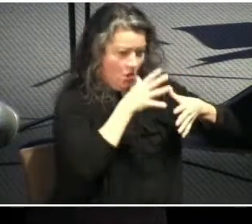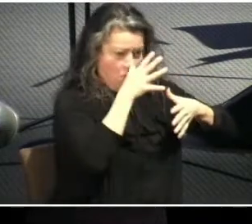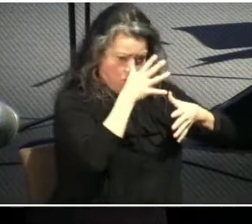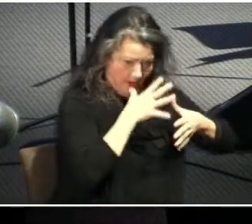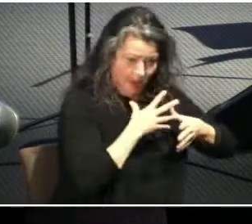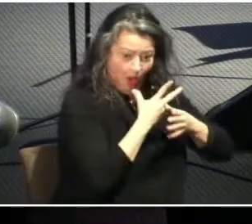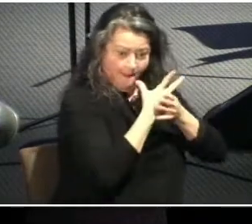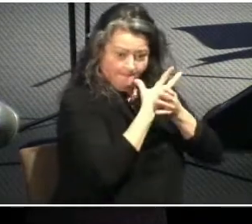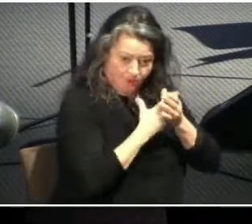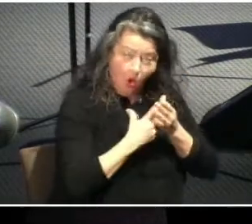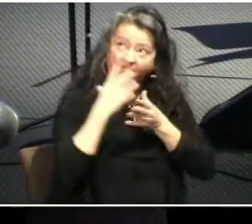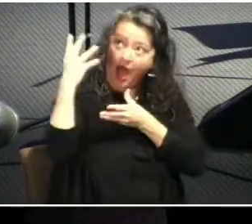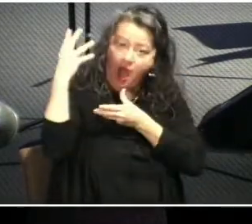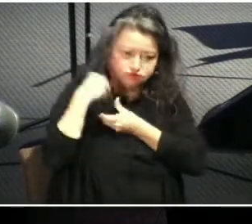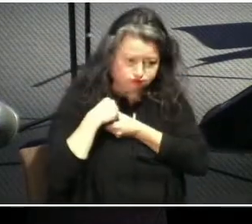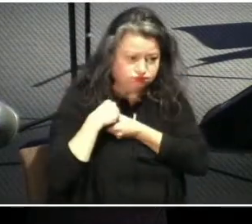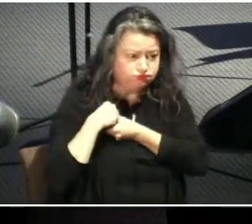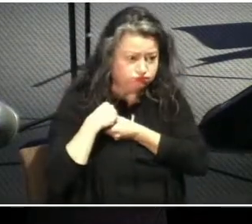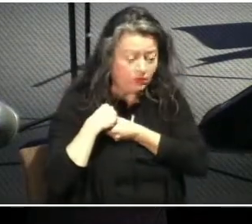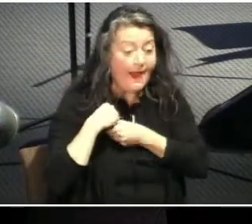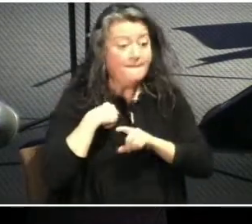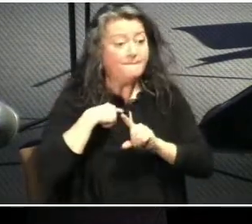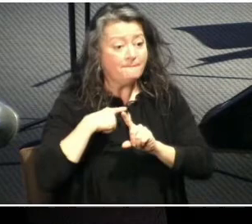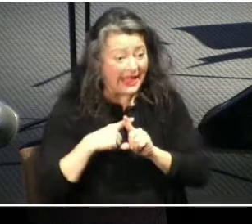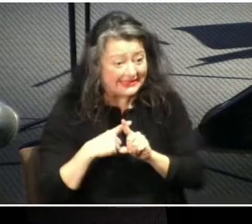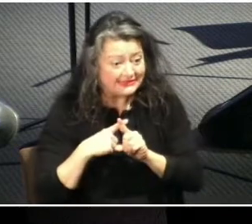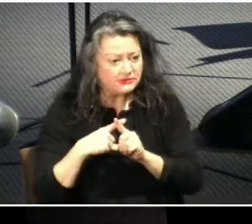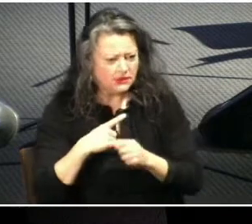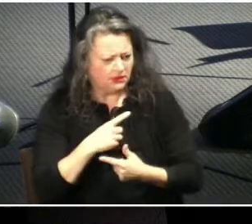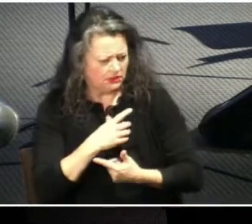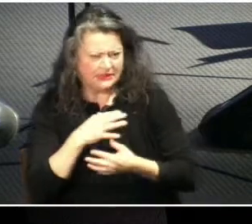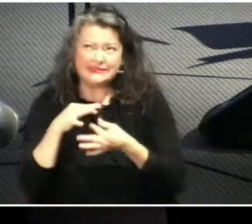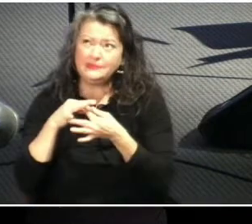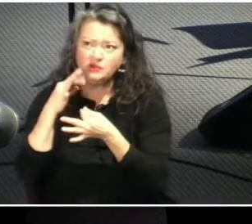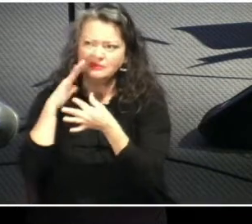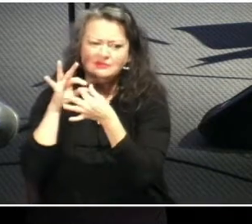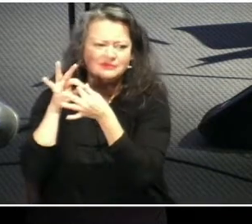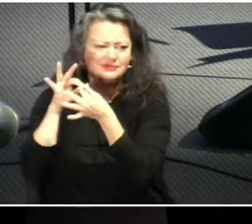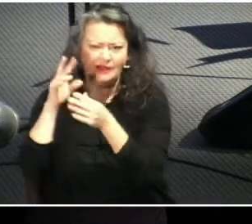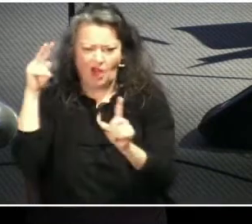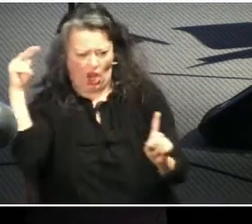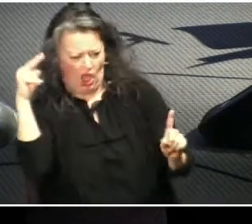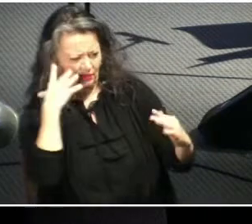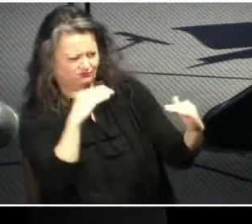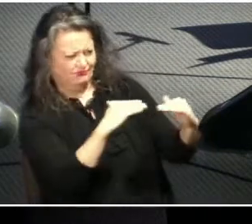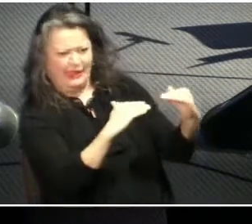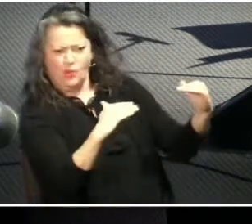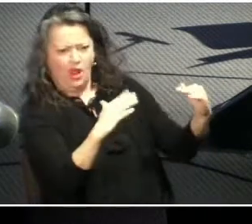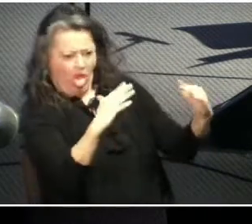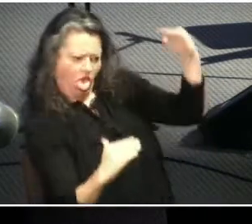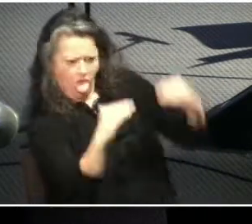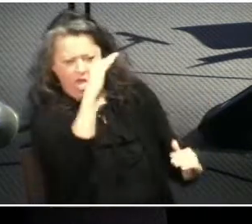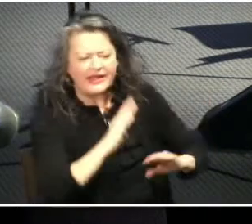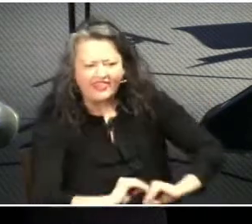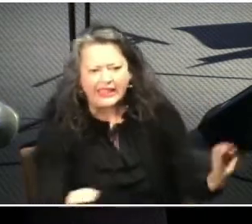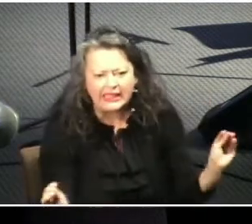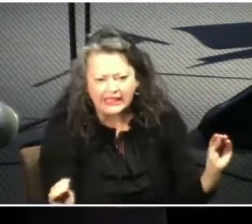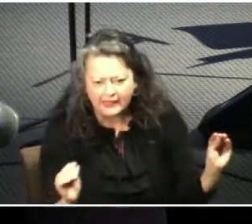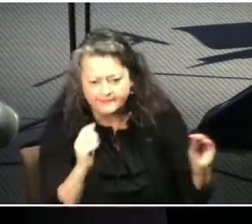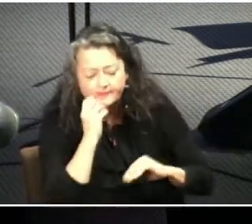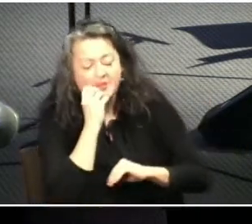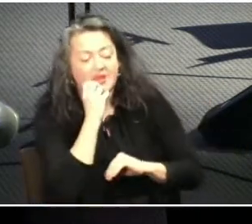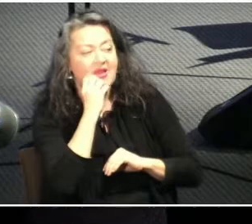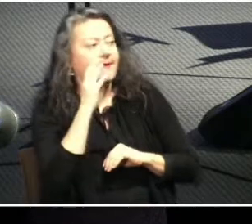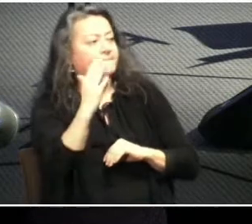spiritually equal before god in his eyes factor two both man